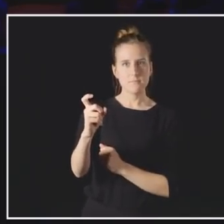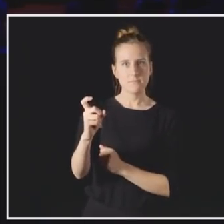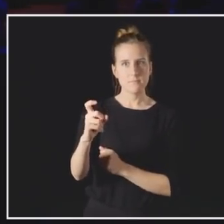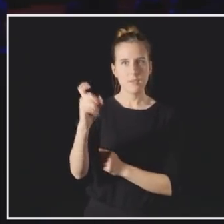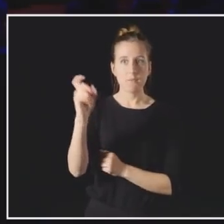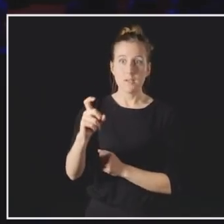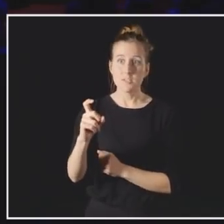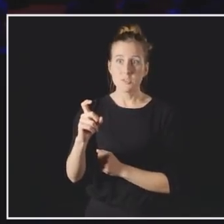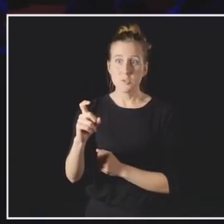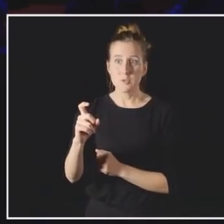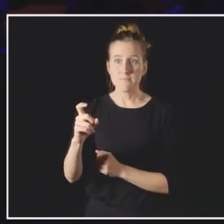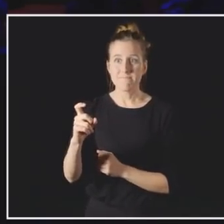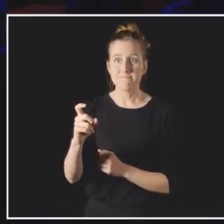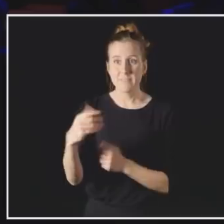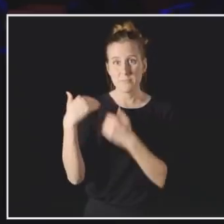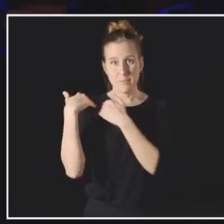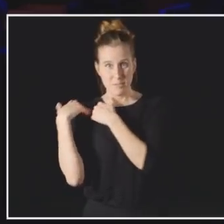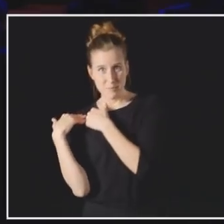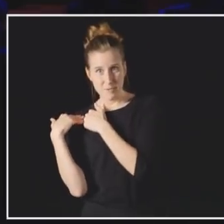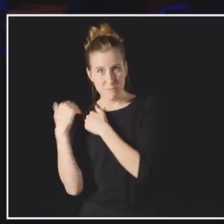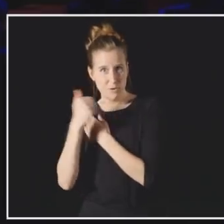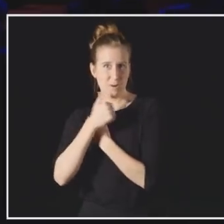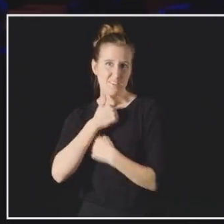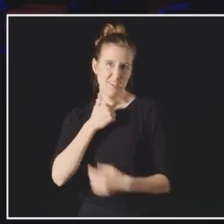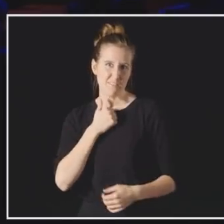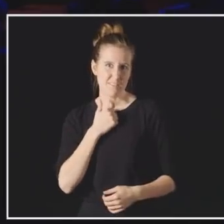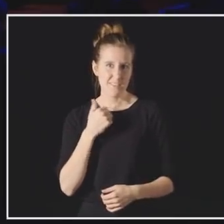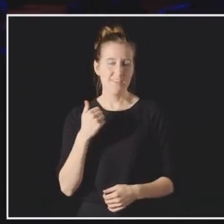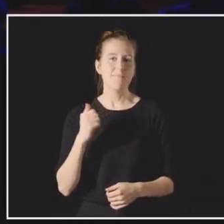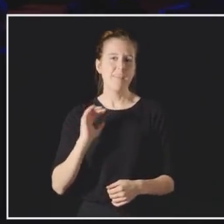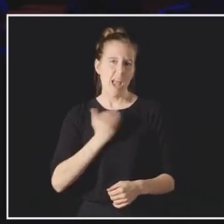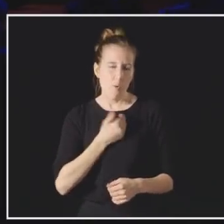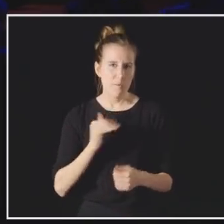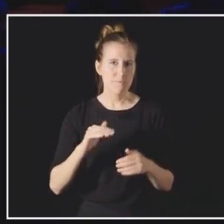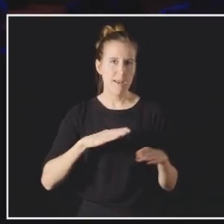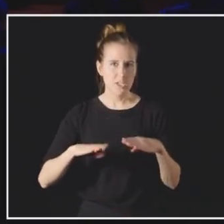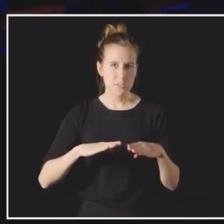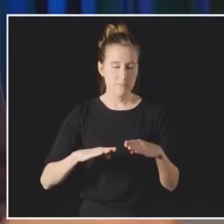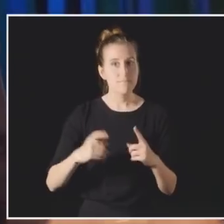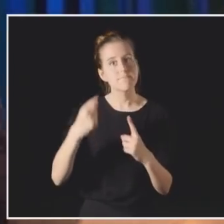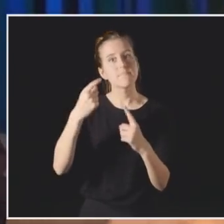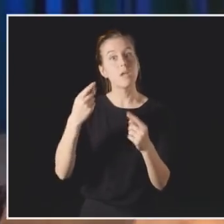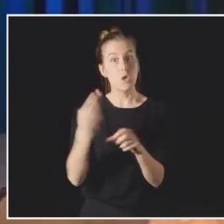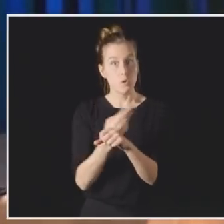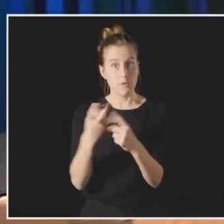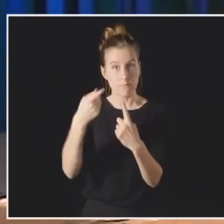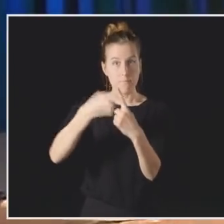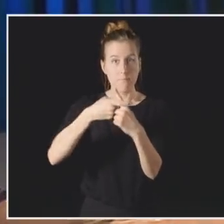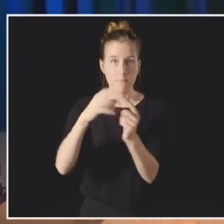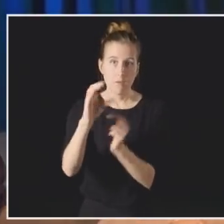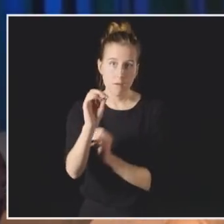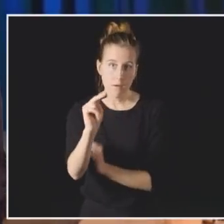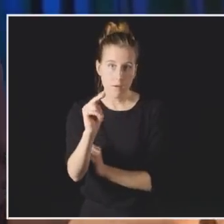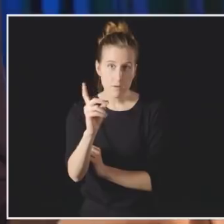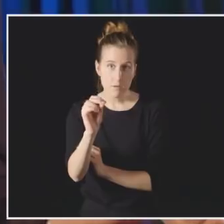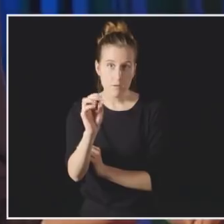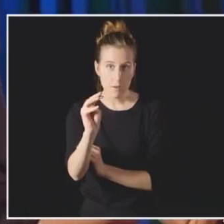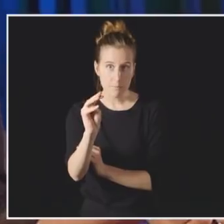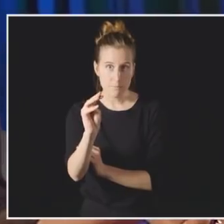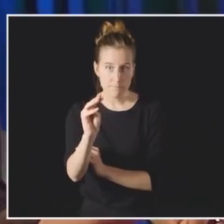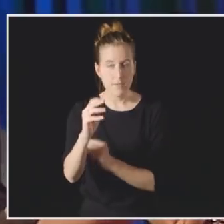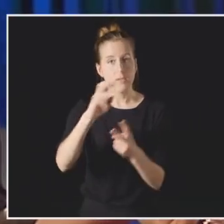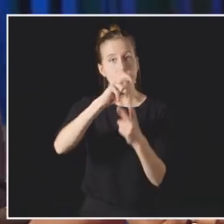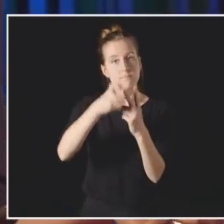responsibility for ourselves. Using condoms helps reduce STIs, but not